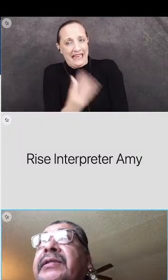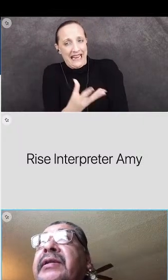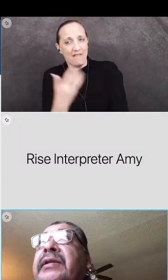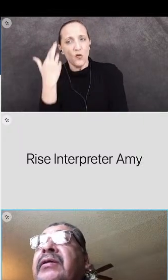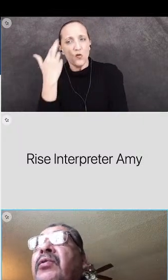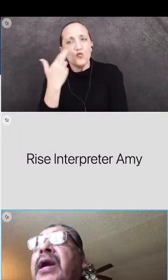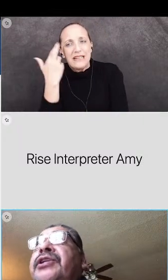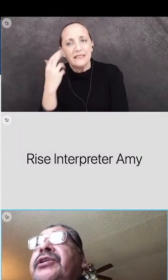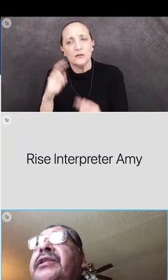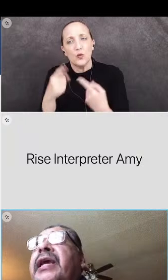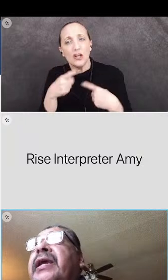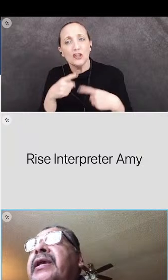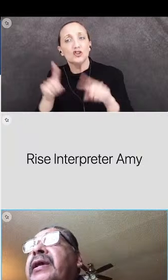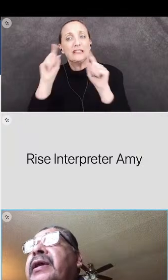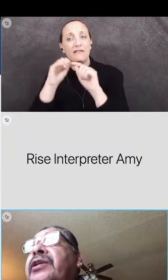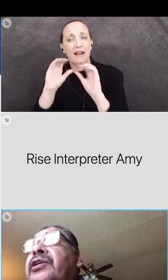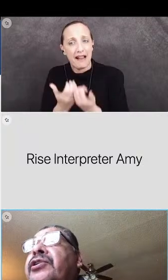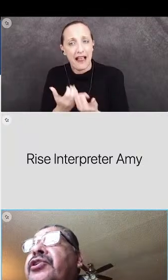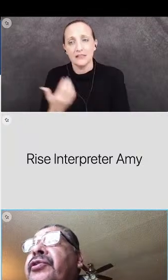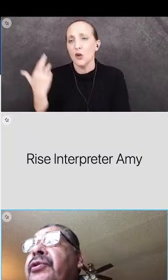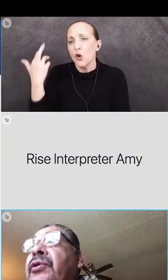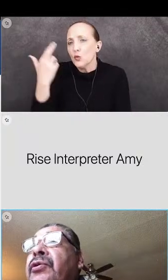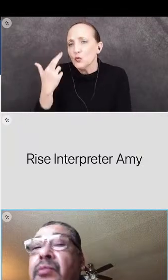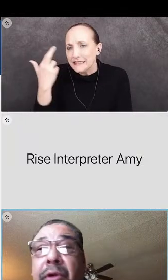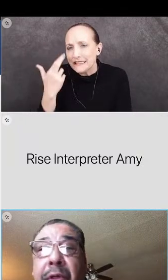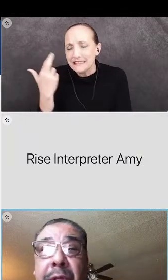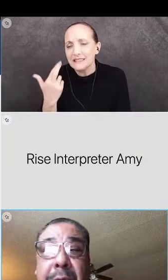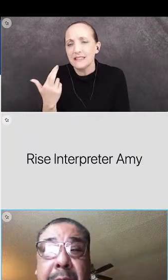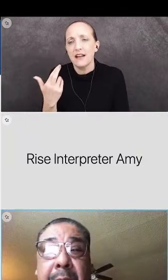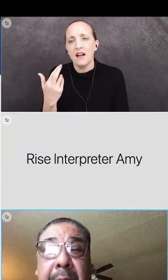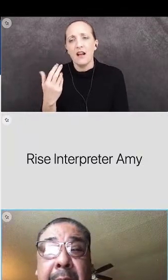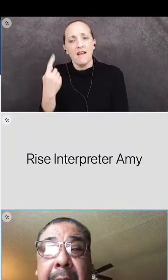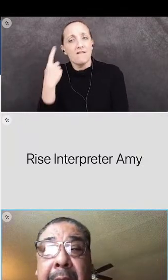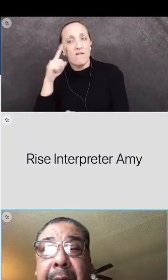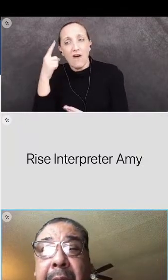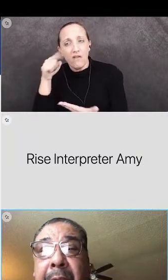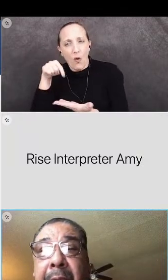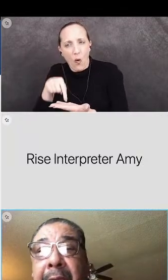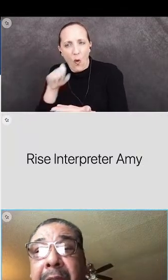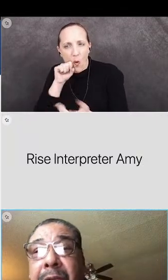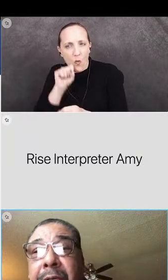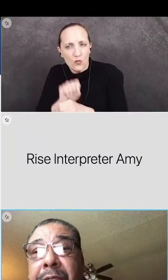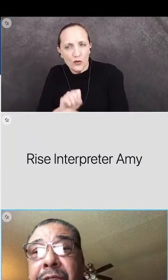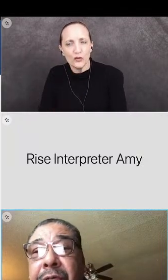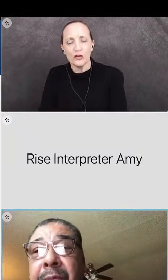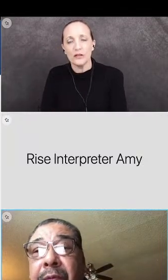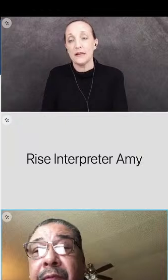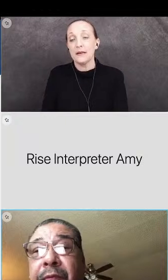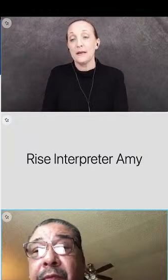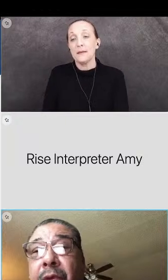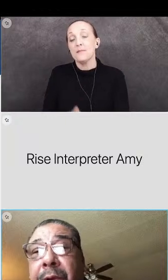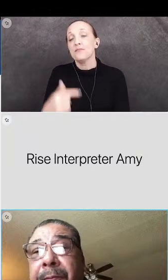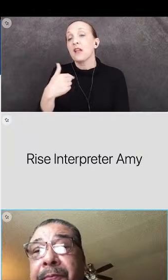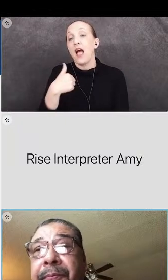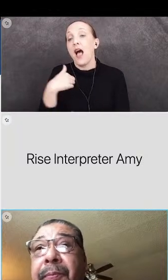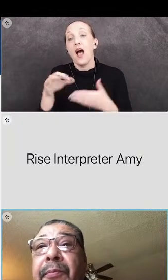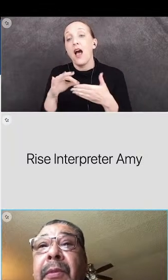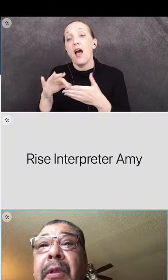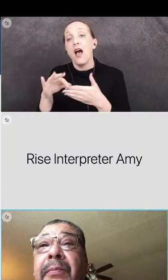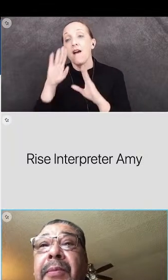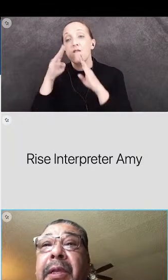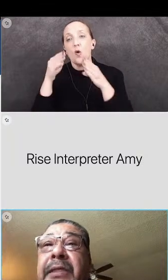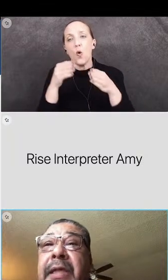class. Why should they, you know, do their homework? And I'm alluding to number four.